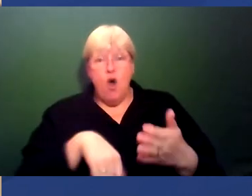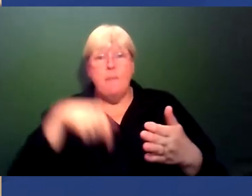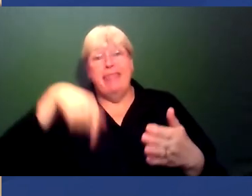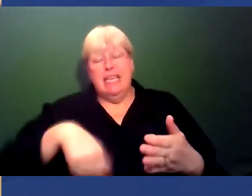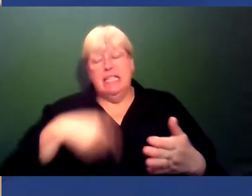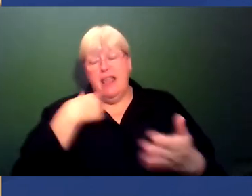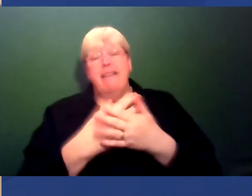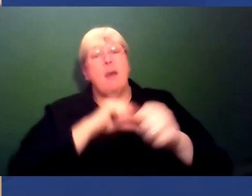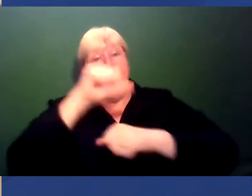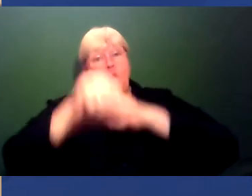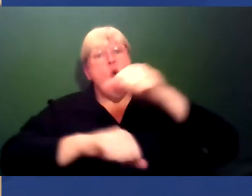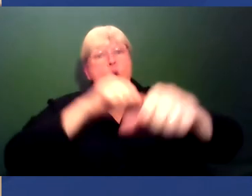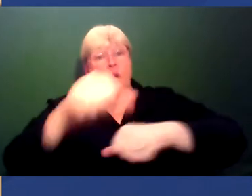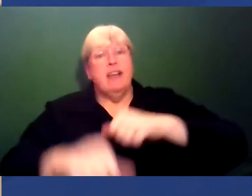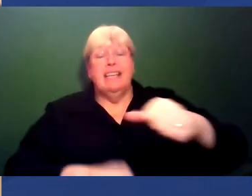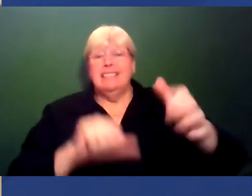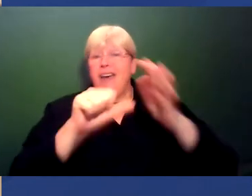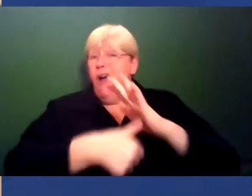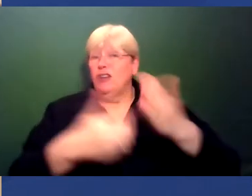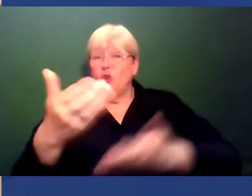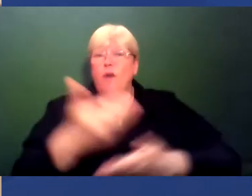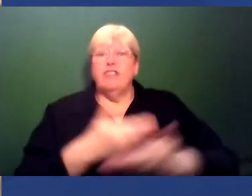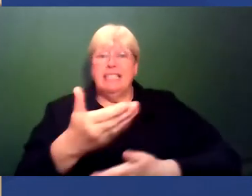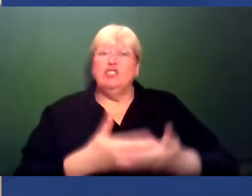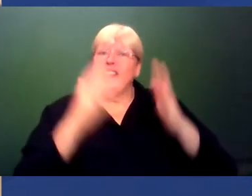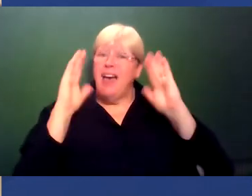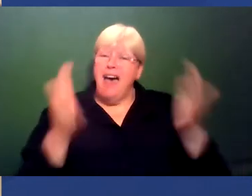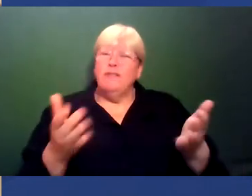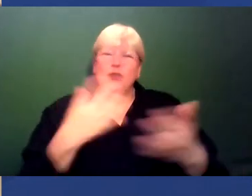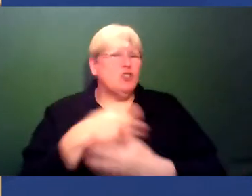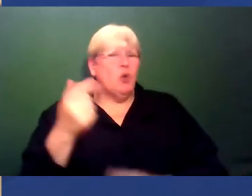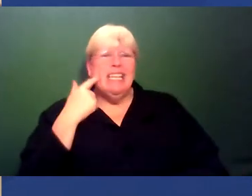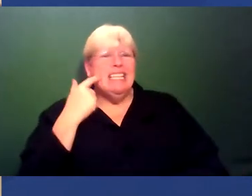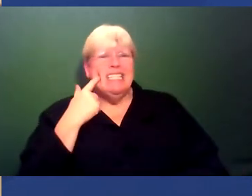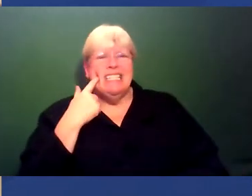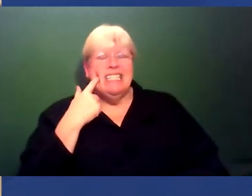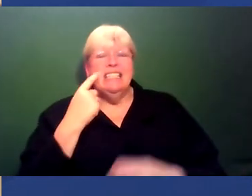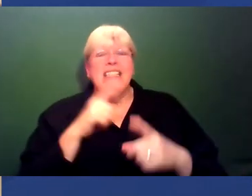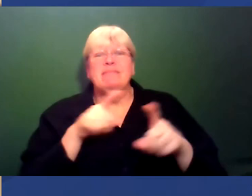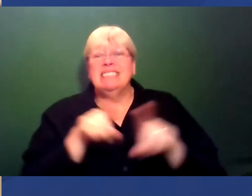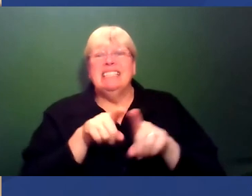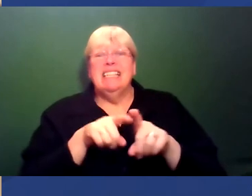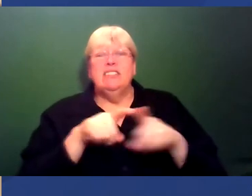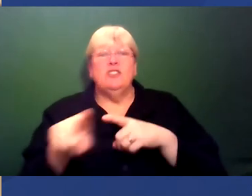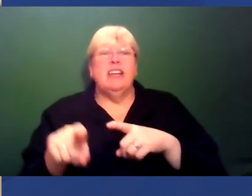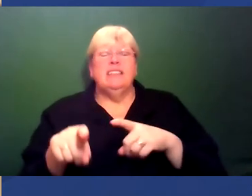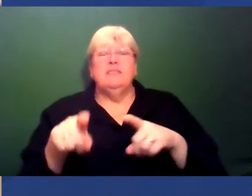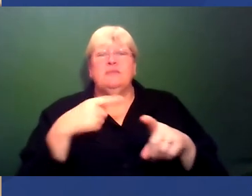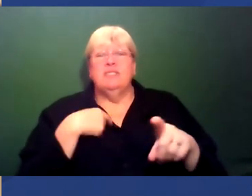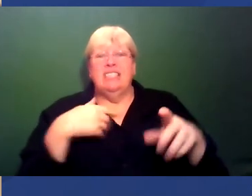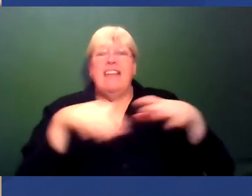conversations and those hard decisions we're not going to get this easy it's like trying to get fit by wearing a pair of like certain you know trainers